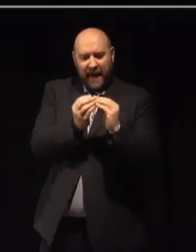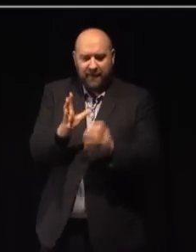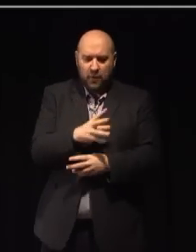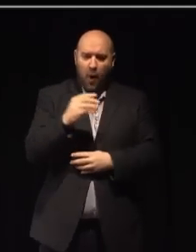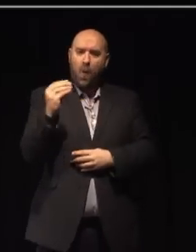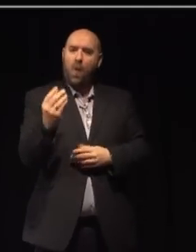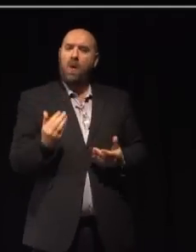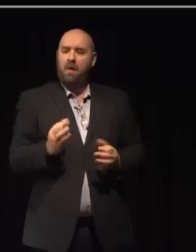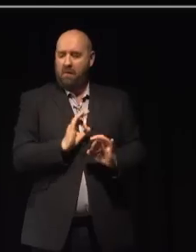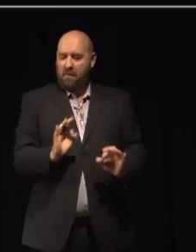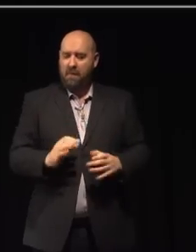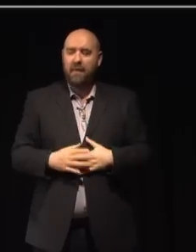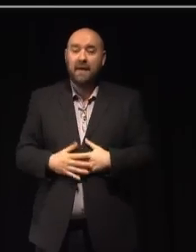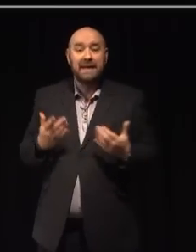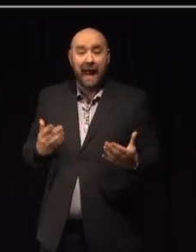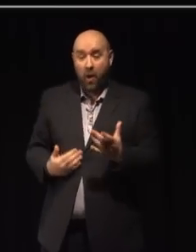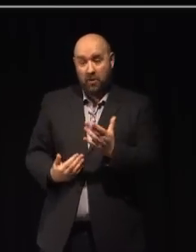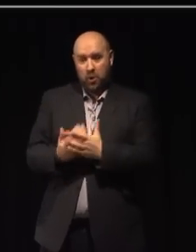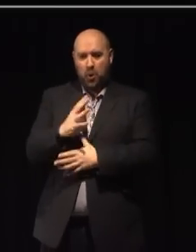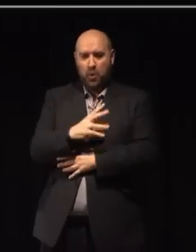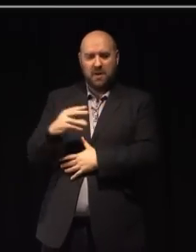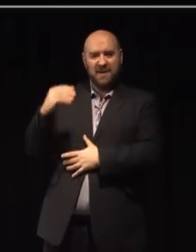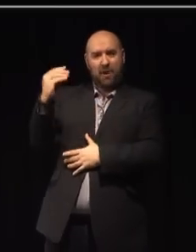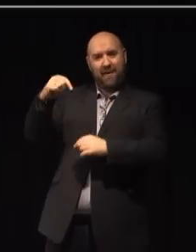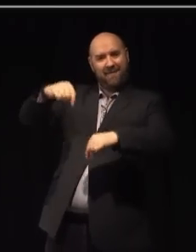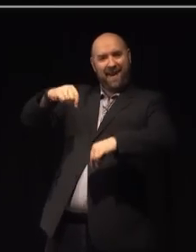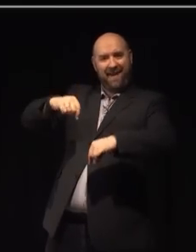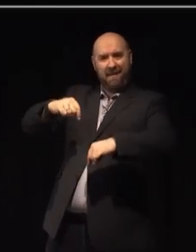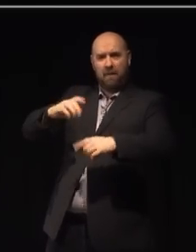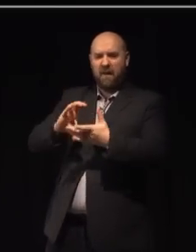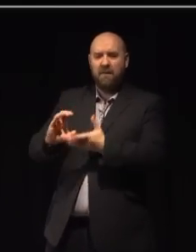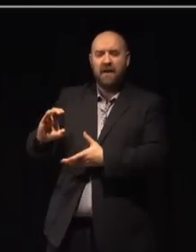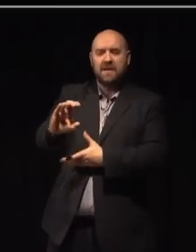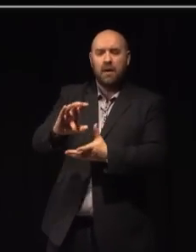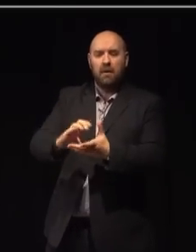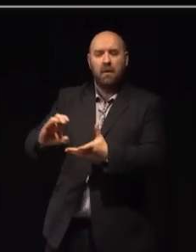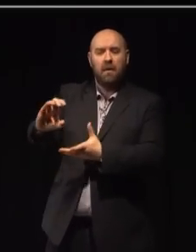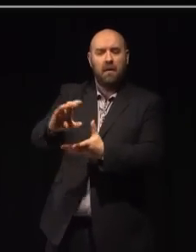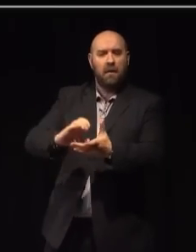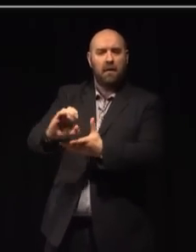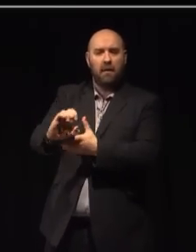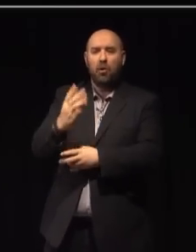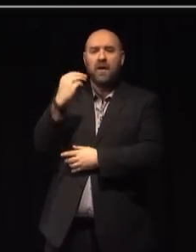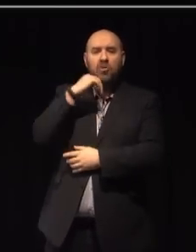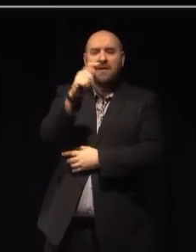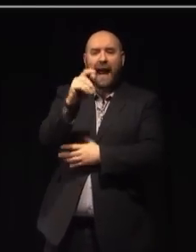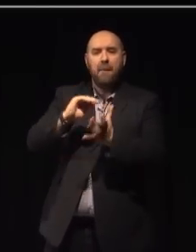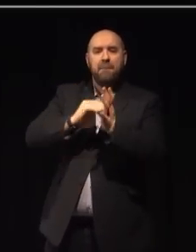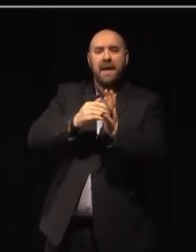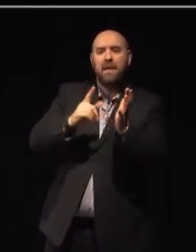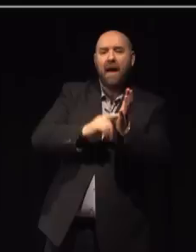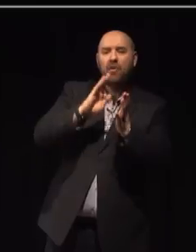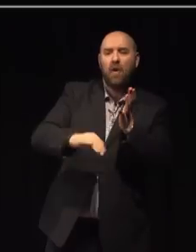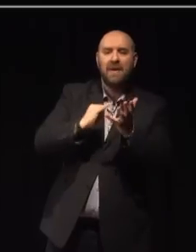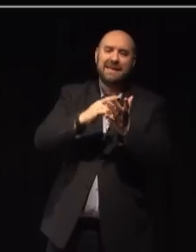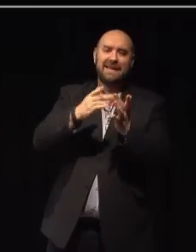Now, there is a new spirit in Hull. There's investment, led by £310 million from Siemens and